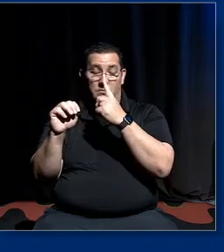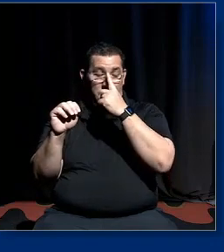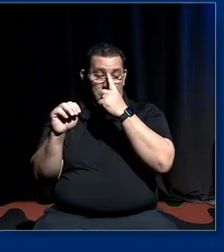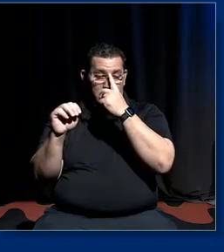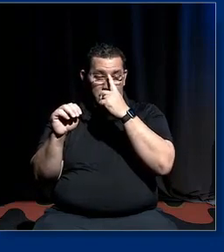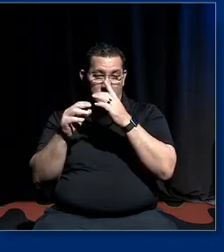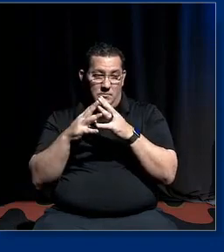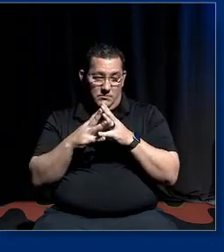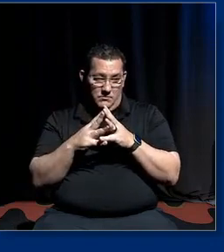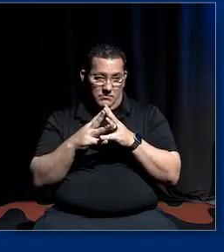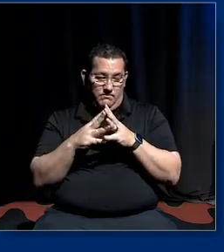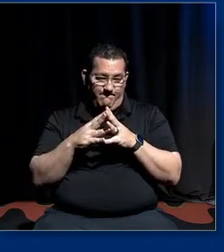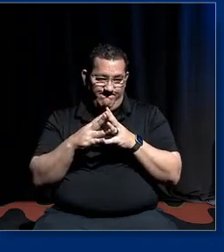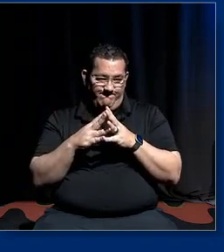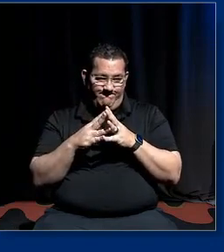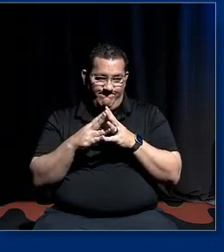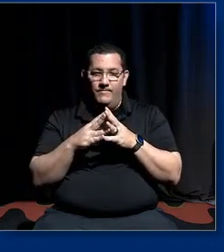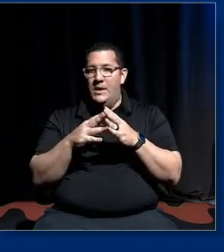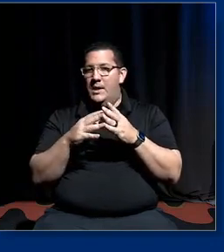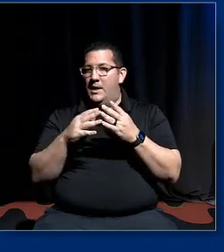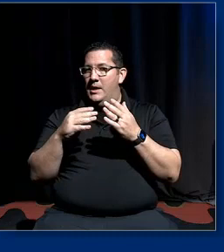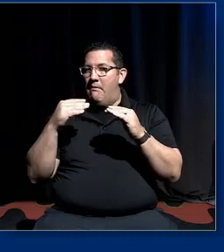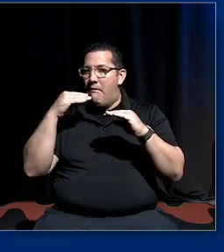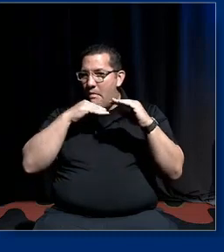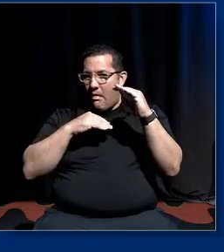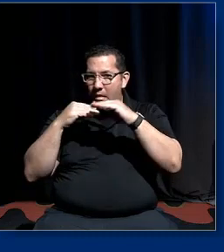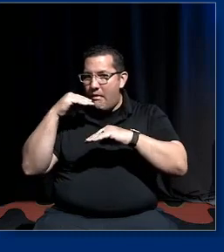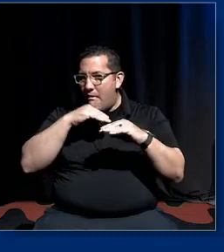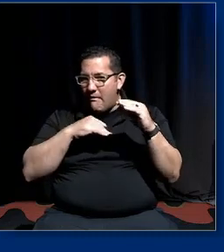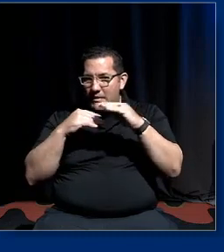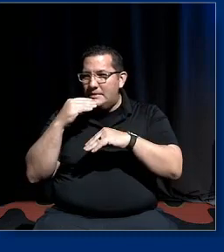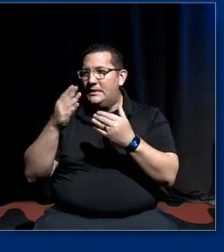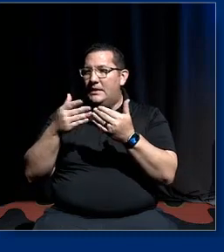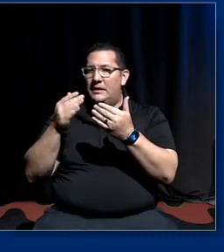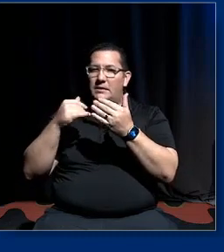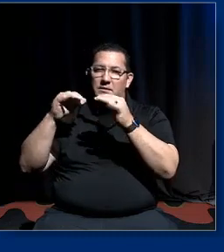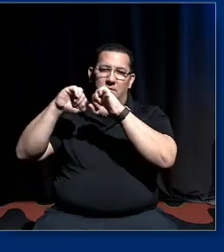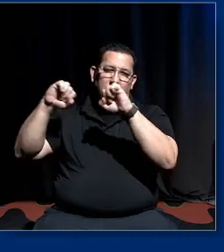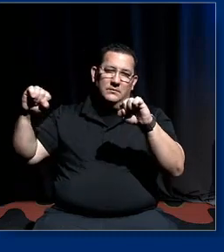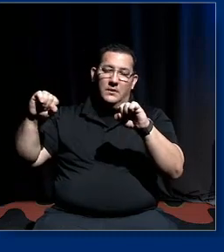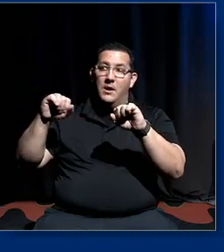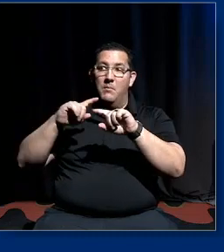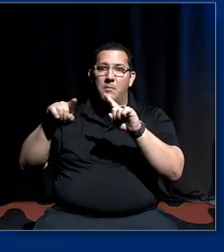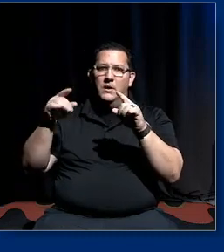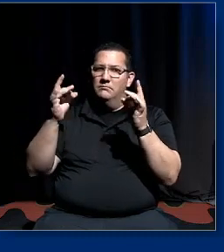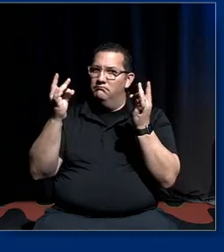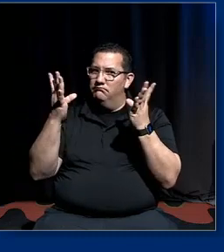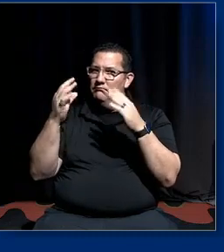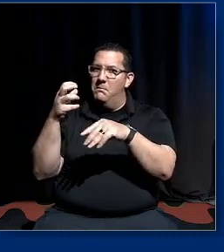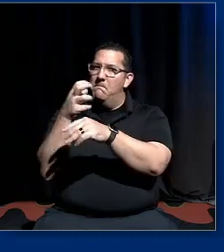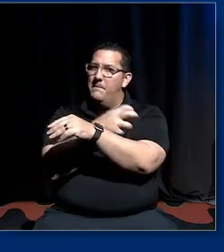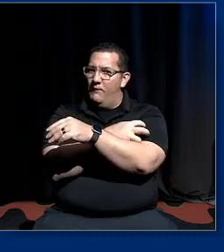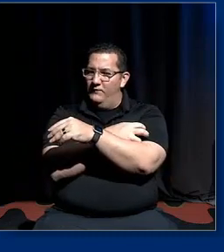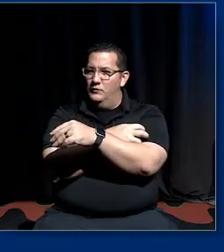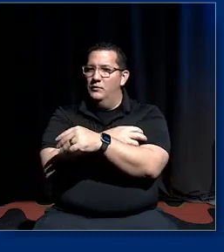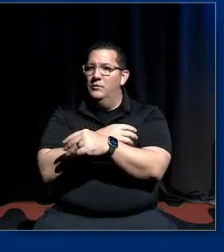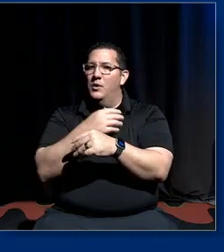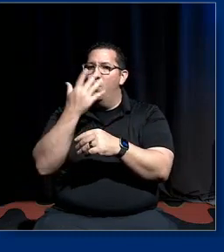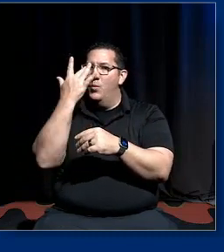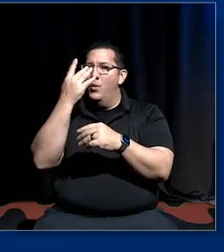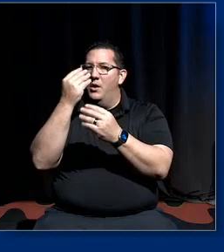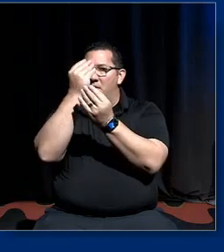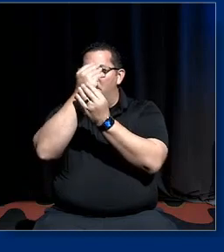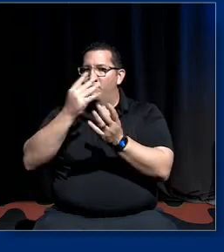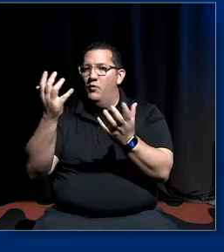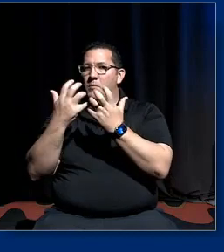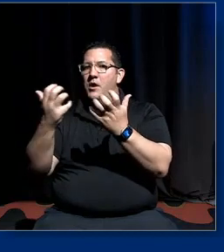these these lies are easily called out but they're tremendously powerful because they're telling the audience what they want